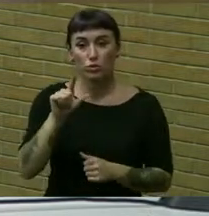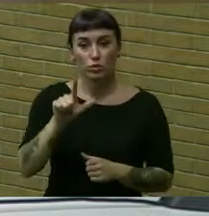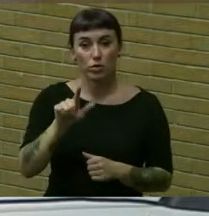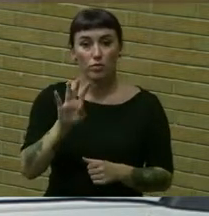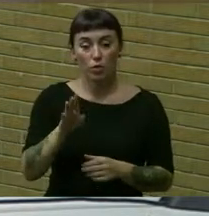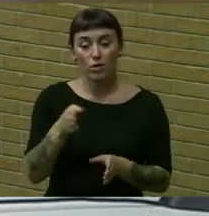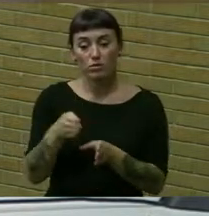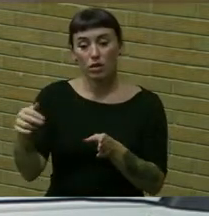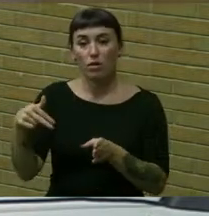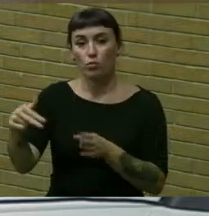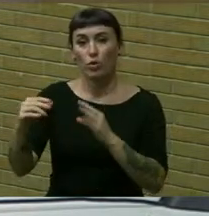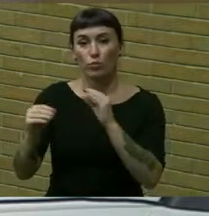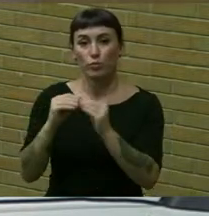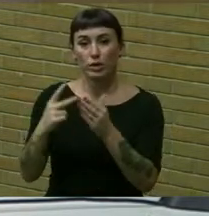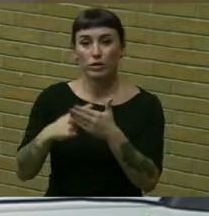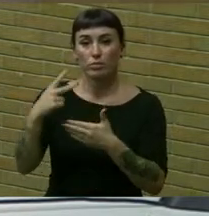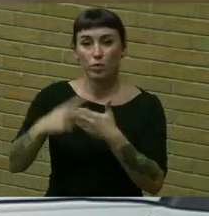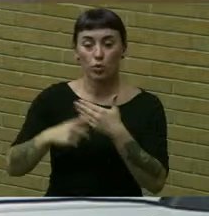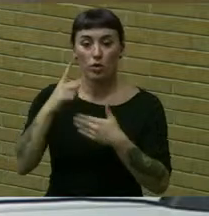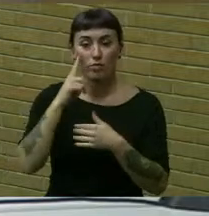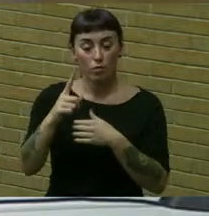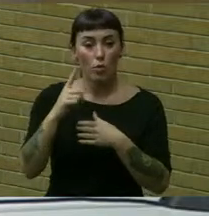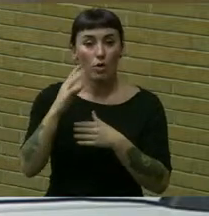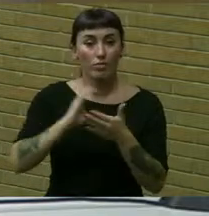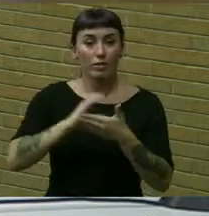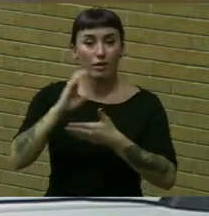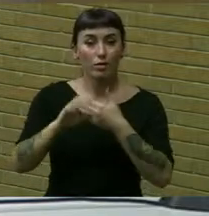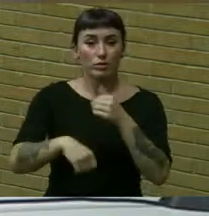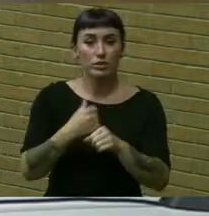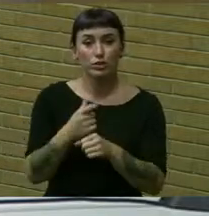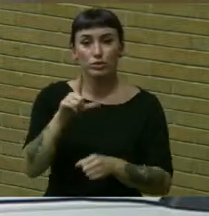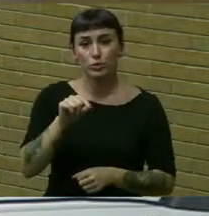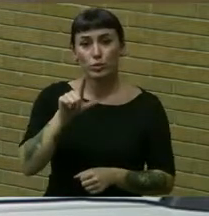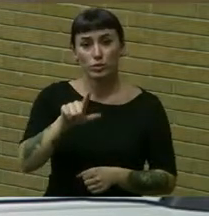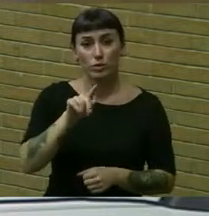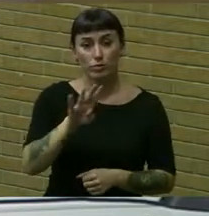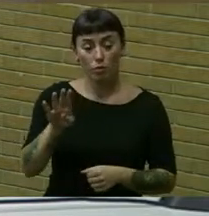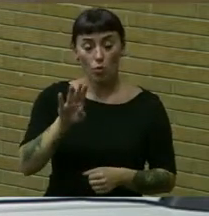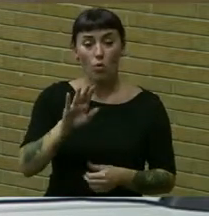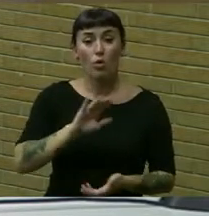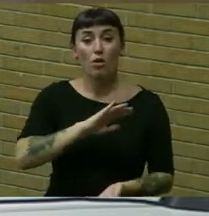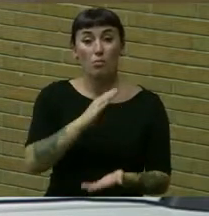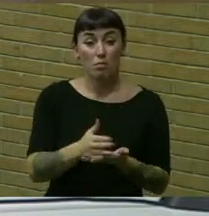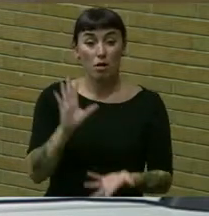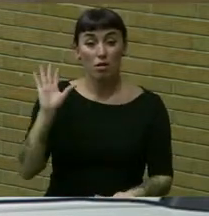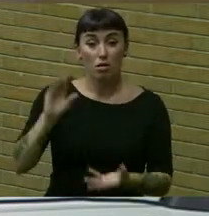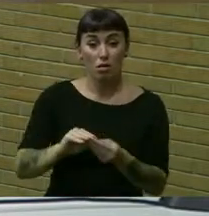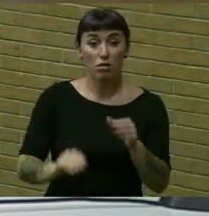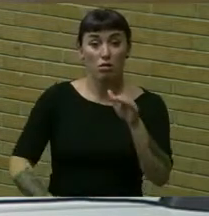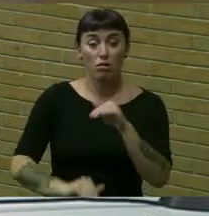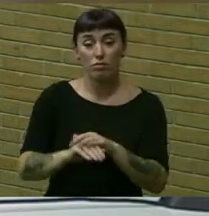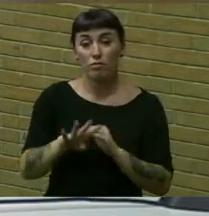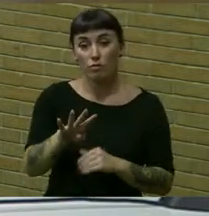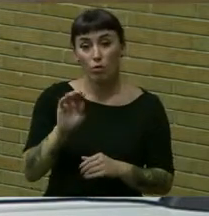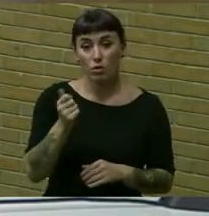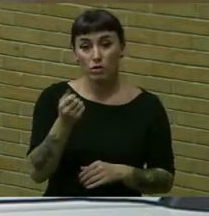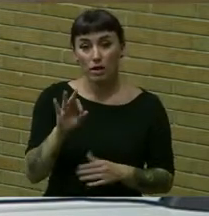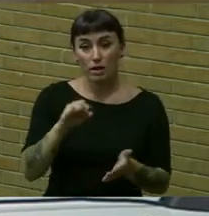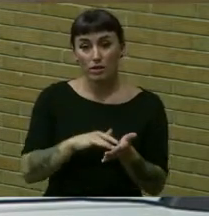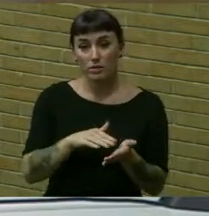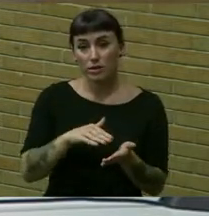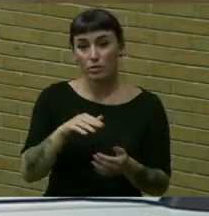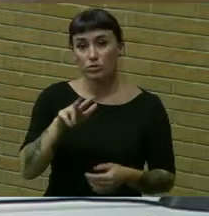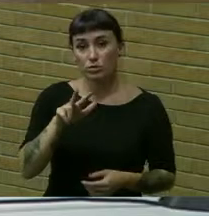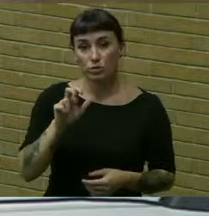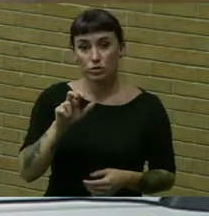repair program for the calendar year 2024 in an amount not to exceed 419 324